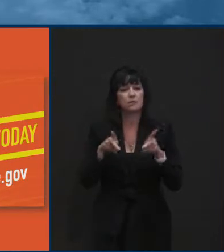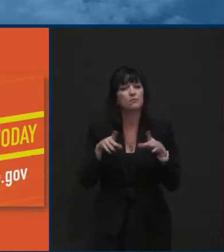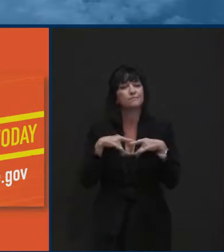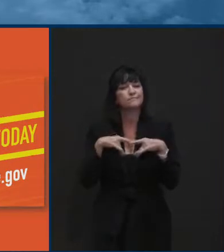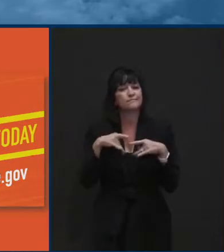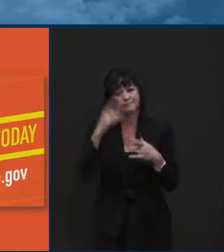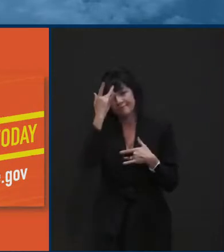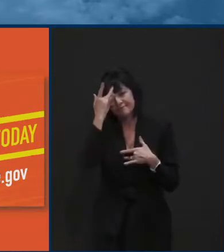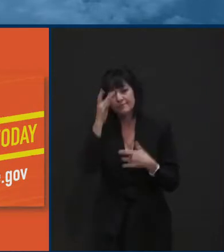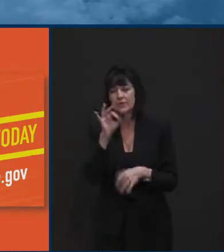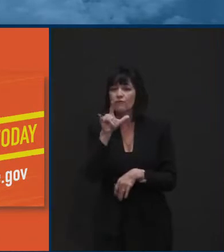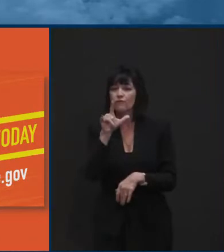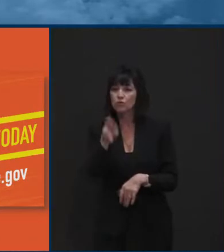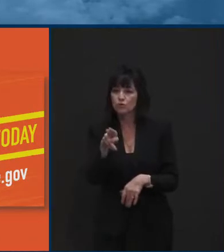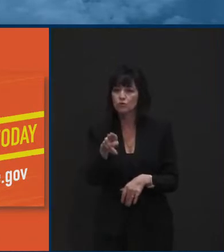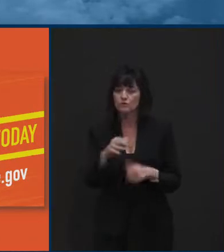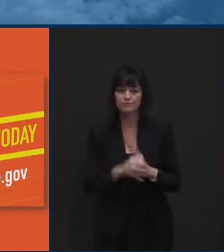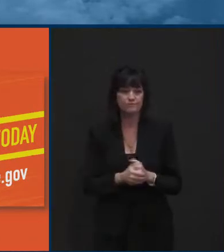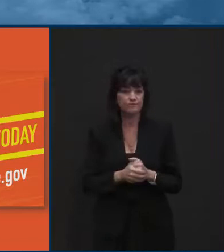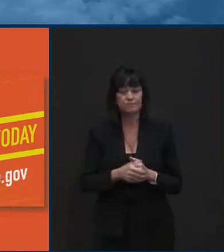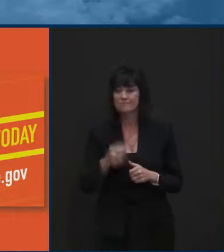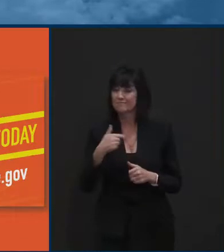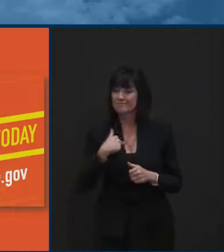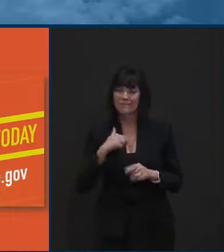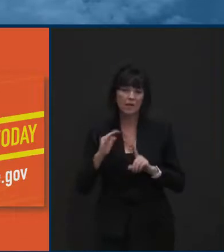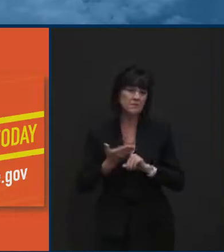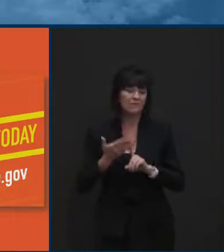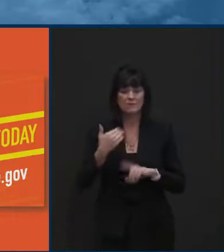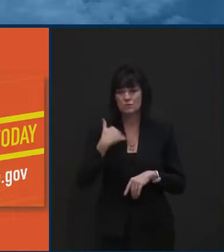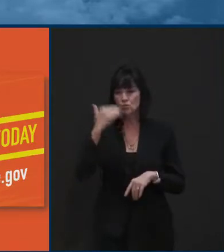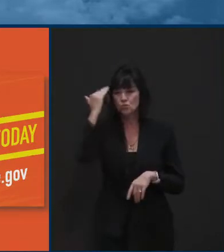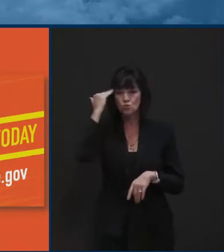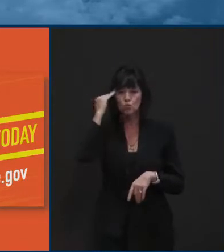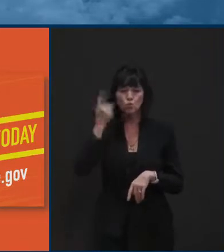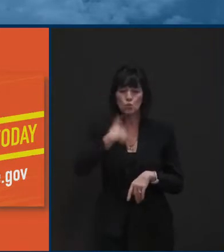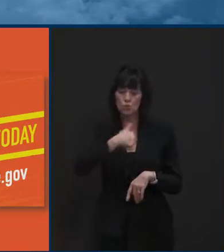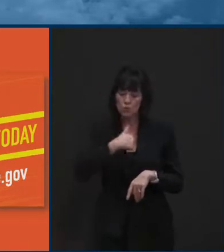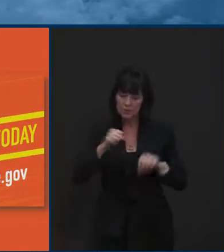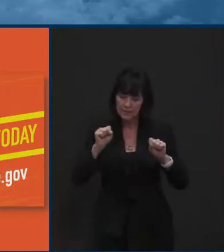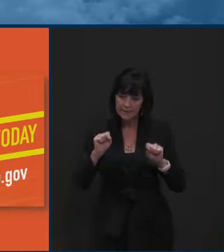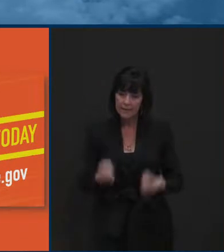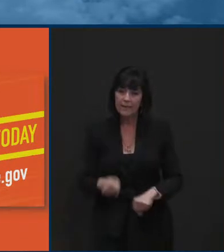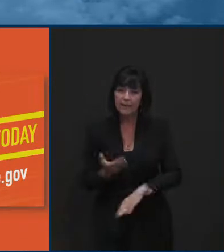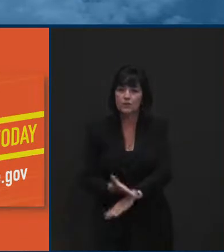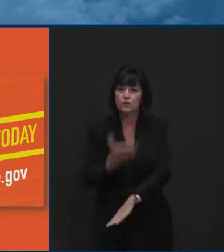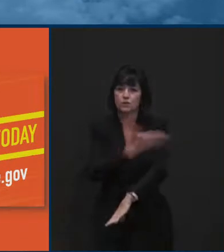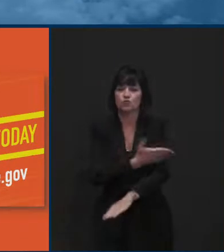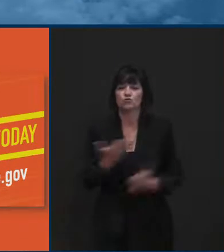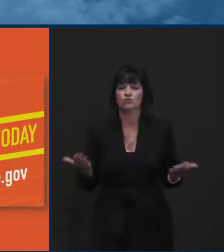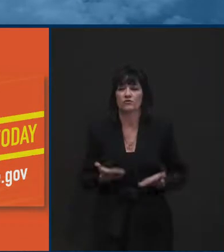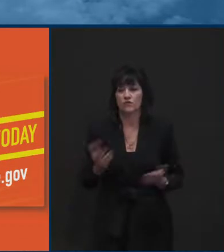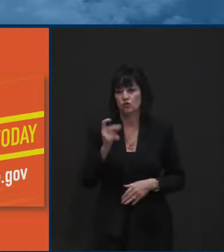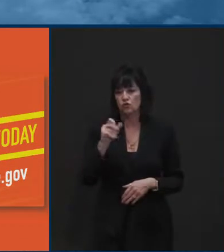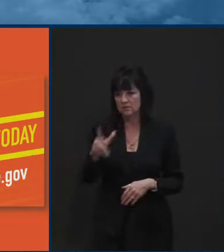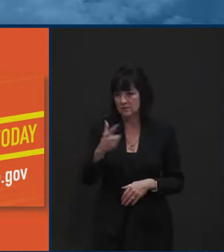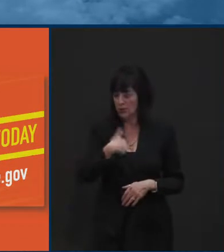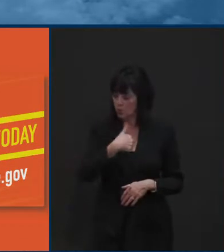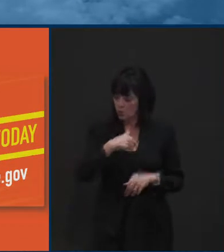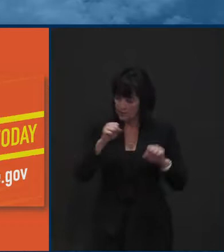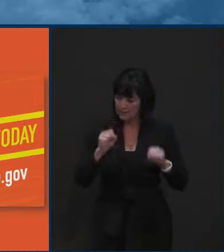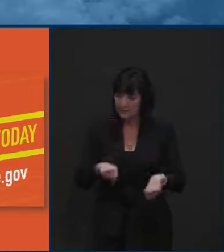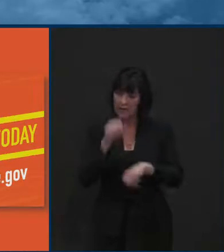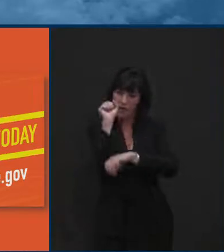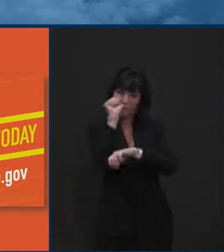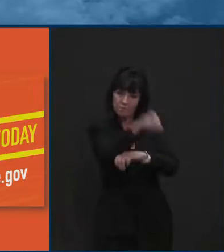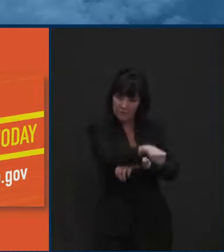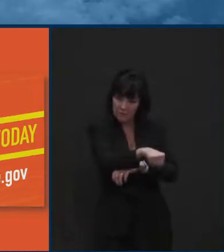I'm convinced, uh, that we can do it here in Delaware. We've done it before. We can flatten this curve. We can beat this virus. We're